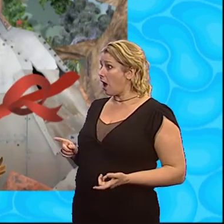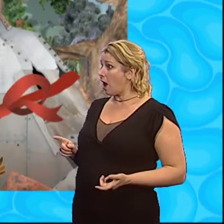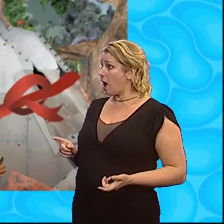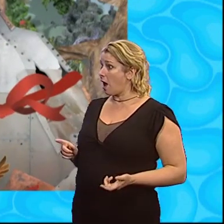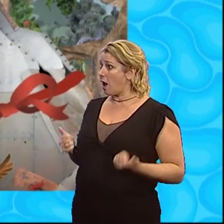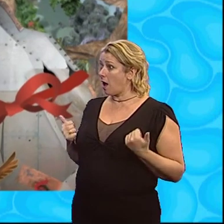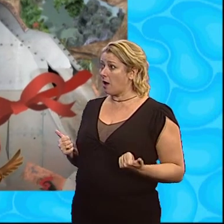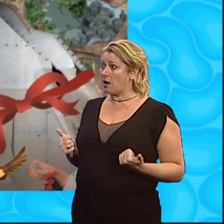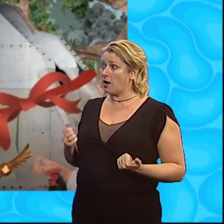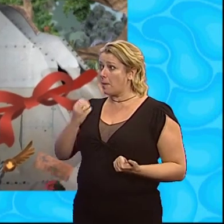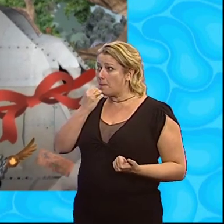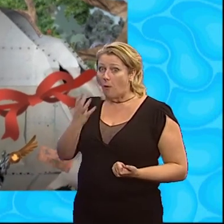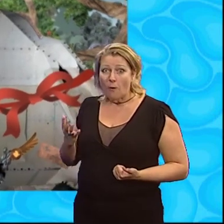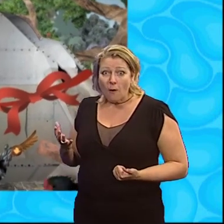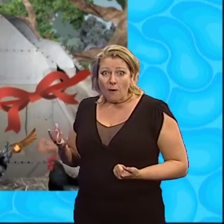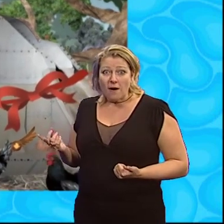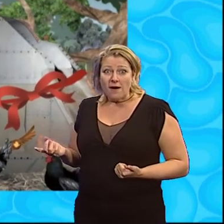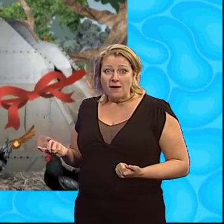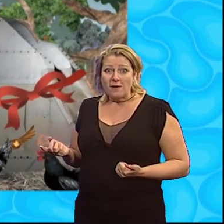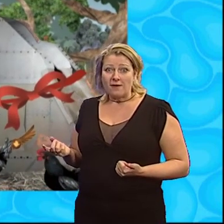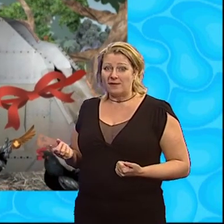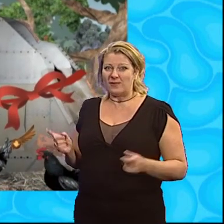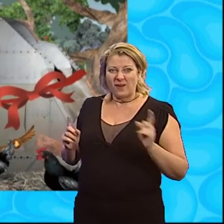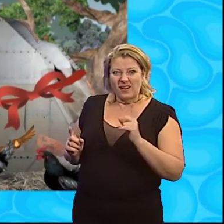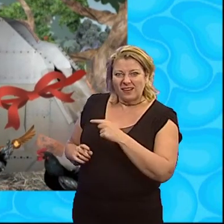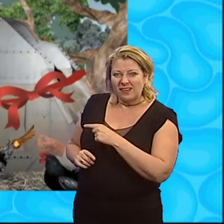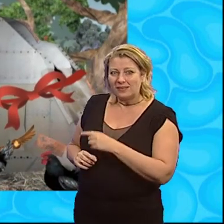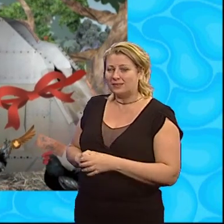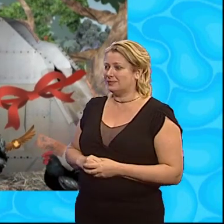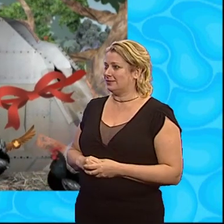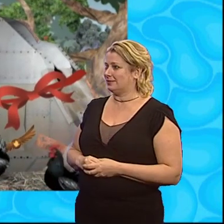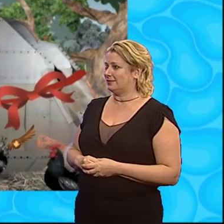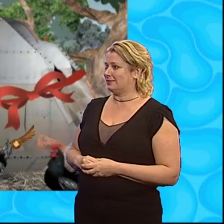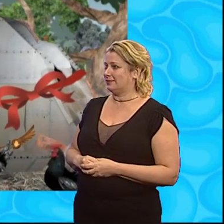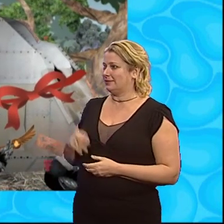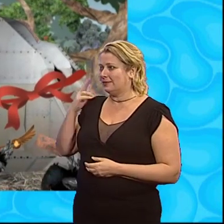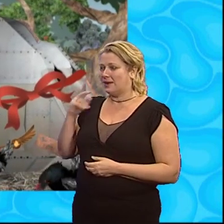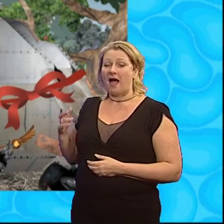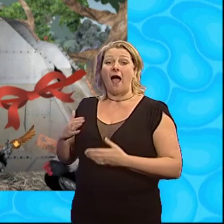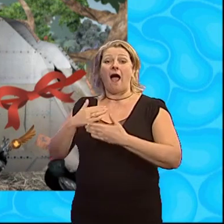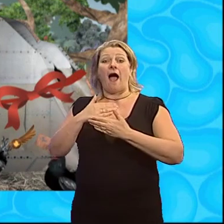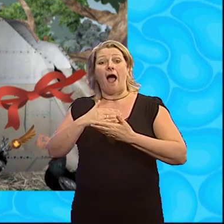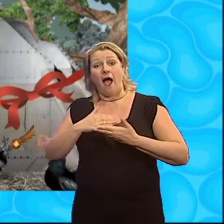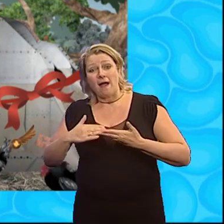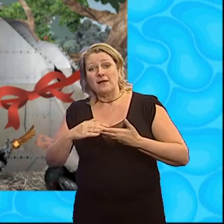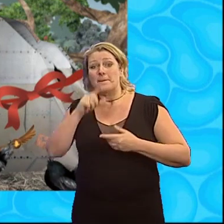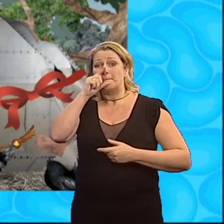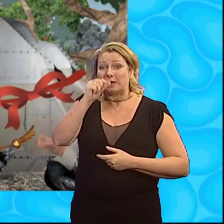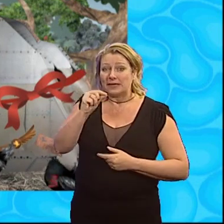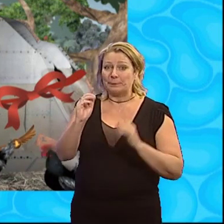That is beautiful What do you call it? We call it Half Beak Peak